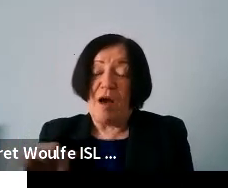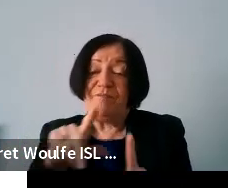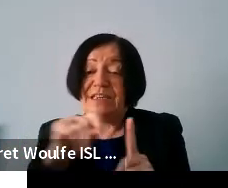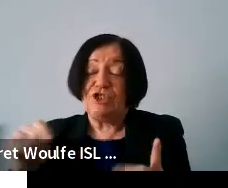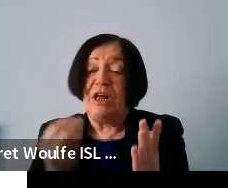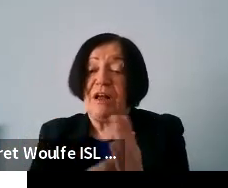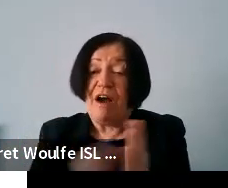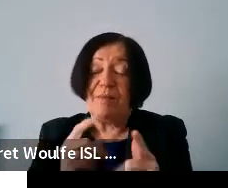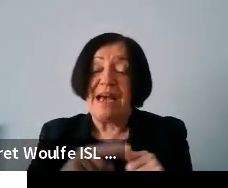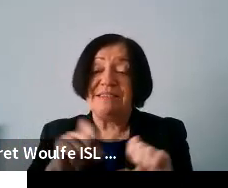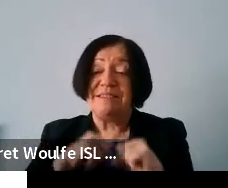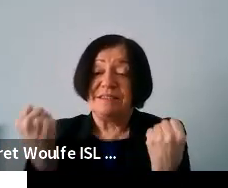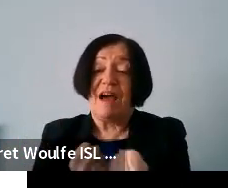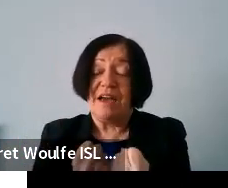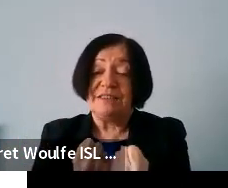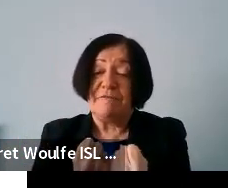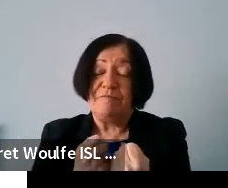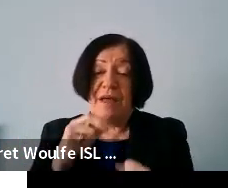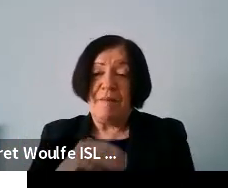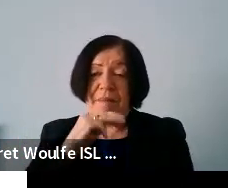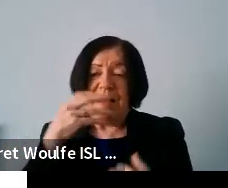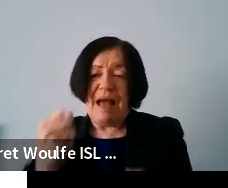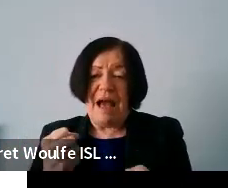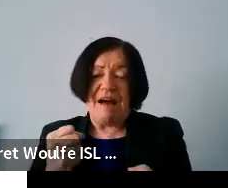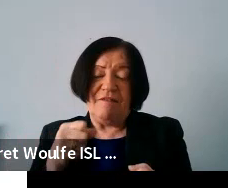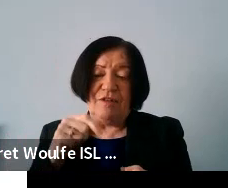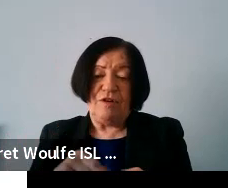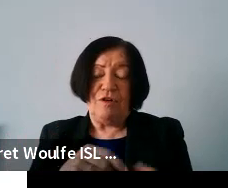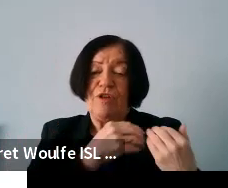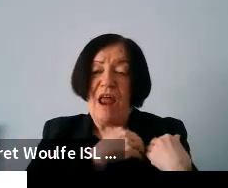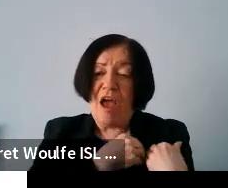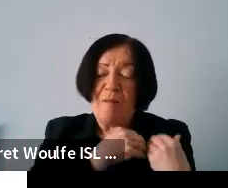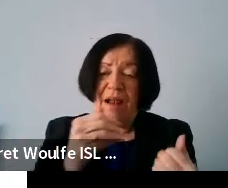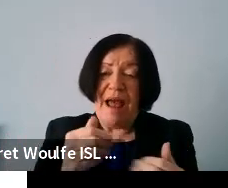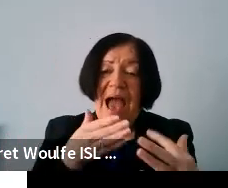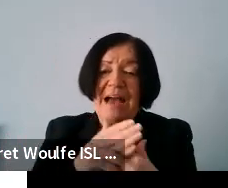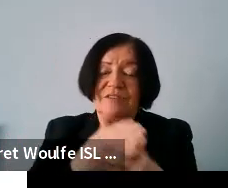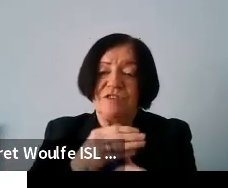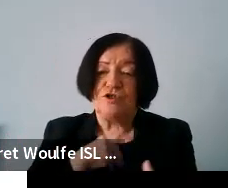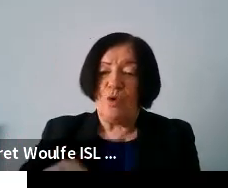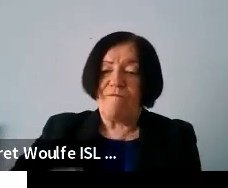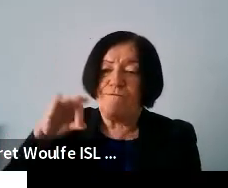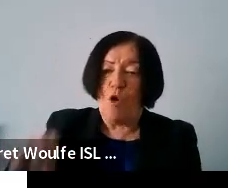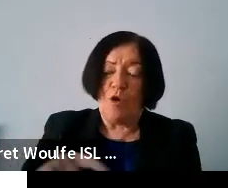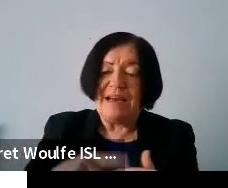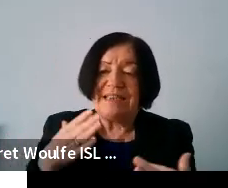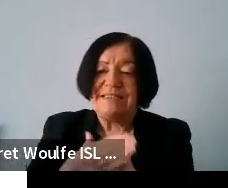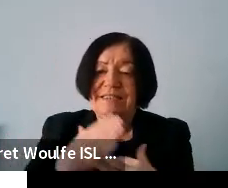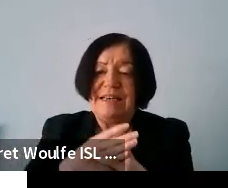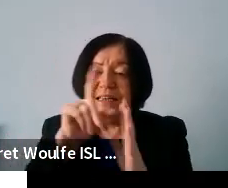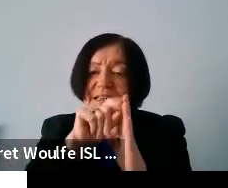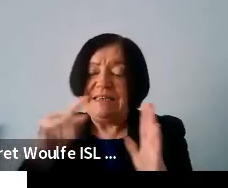economy and society so that means having convenient reliable access to affordable and accessible digital